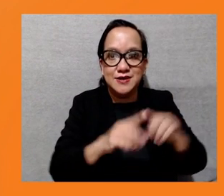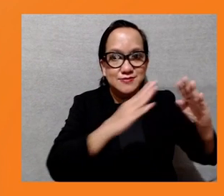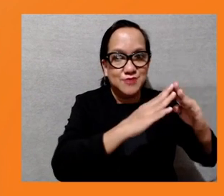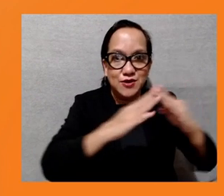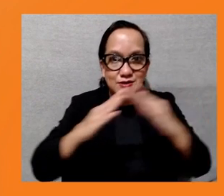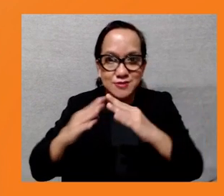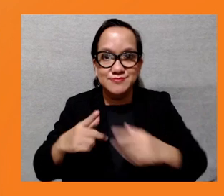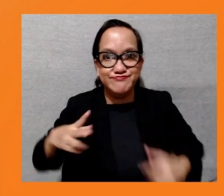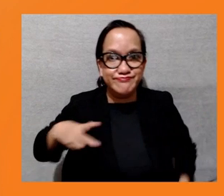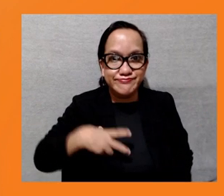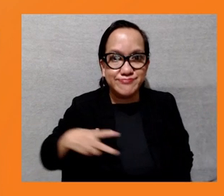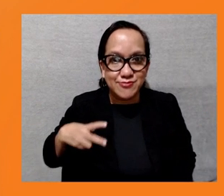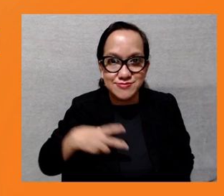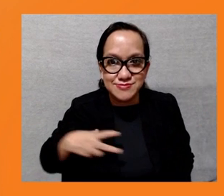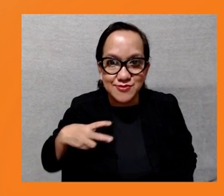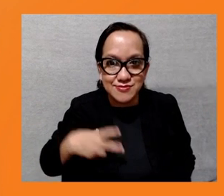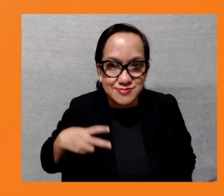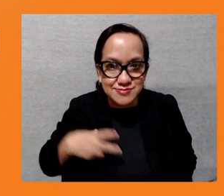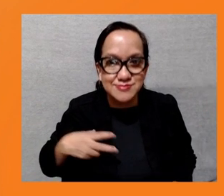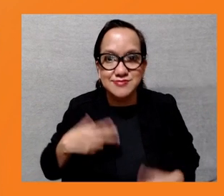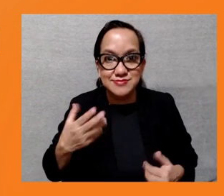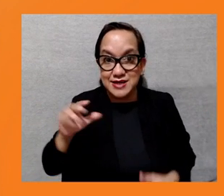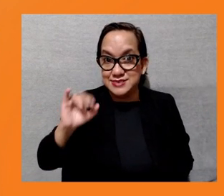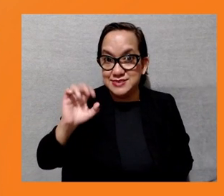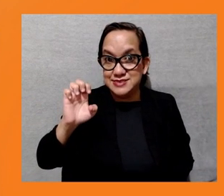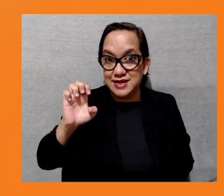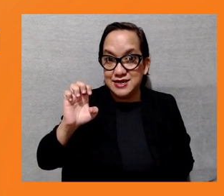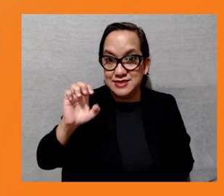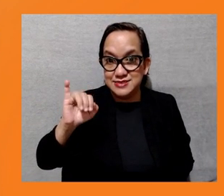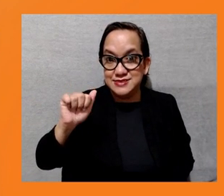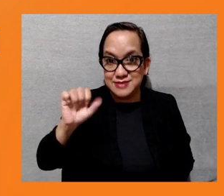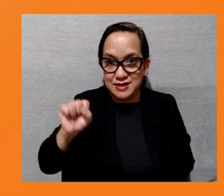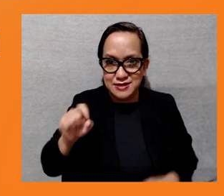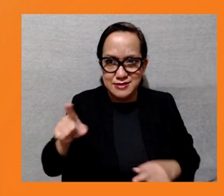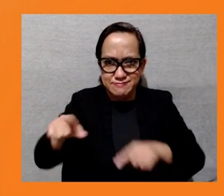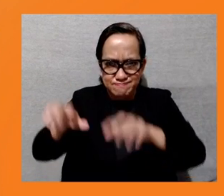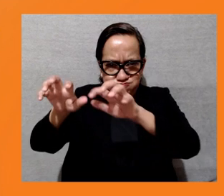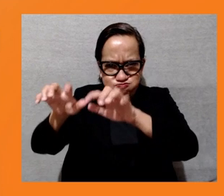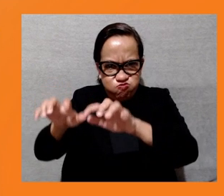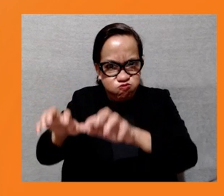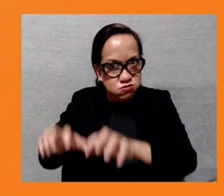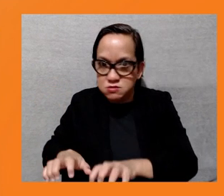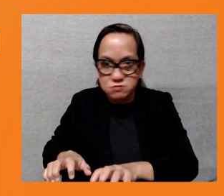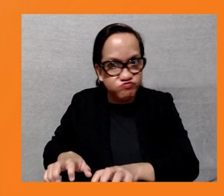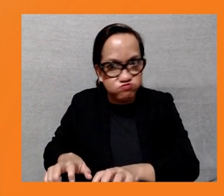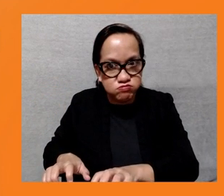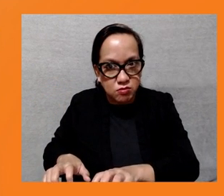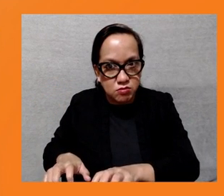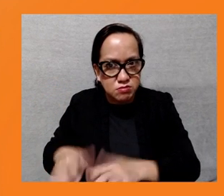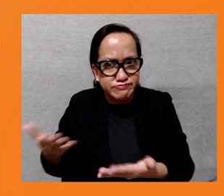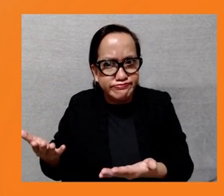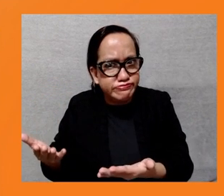EIA. So, similarly, the Draft Resettlement of Indigenous People's Plan 2012, again, mentioned that there are